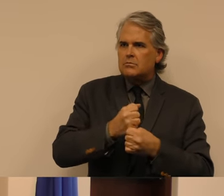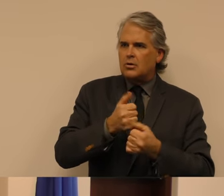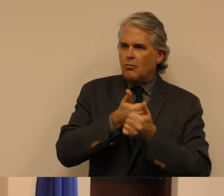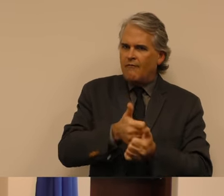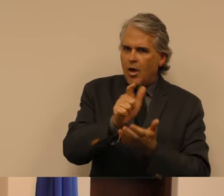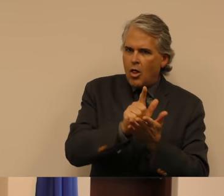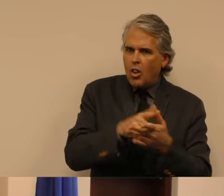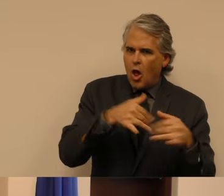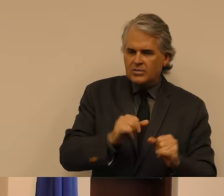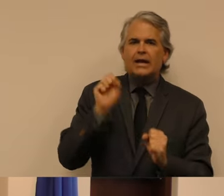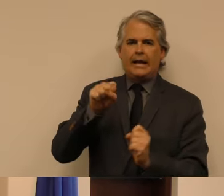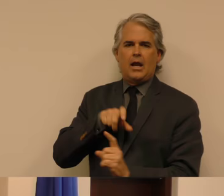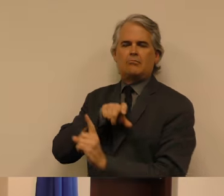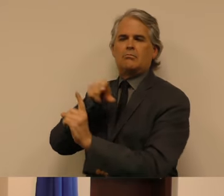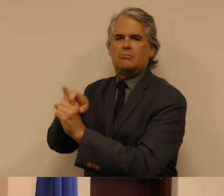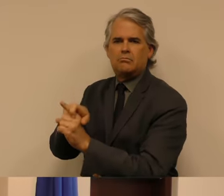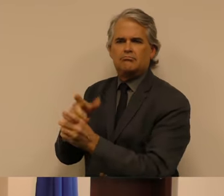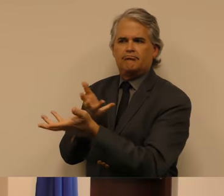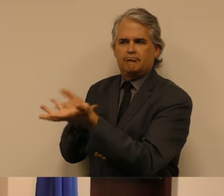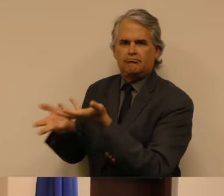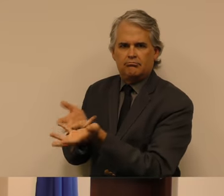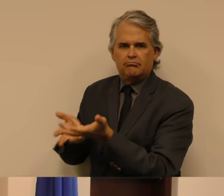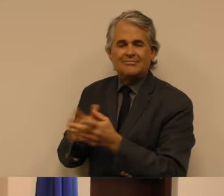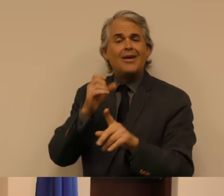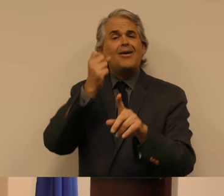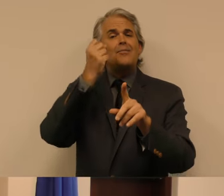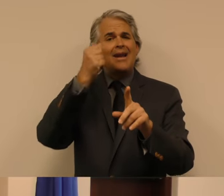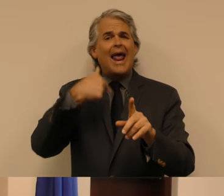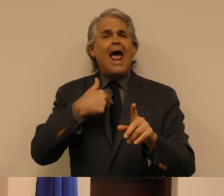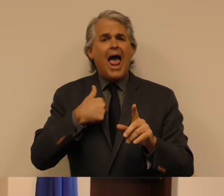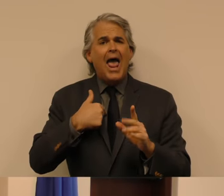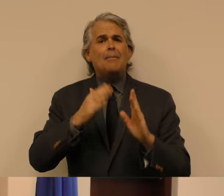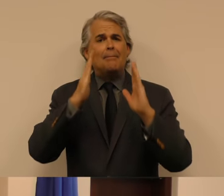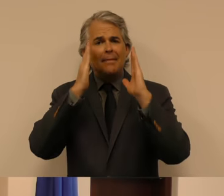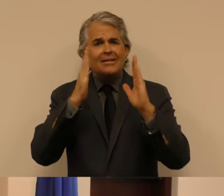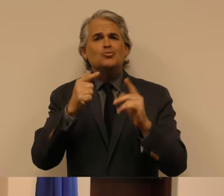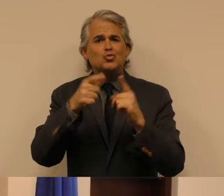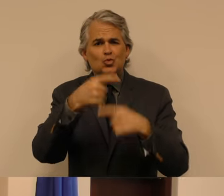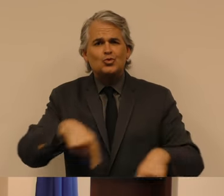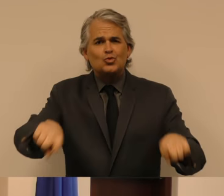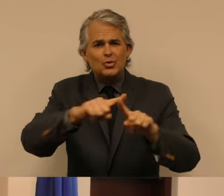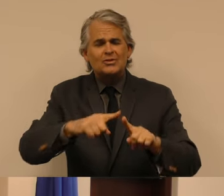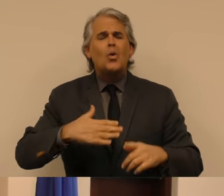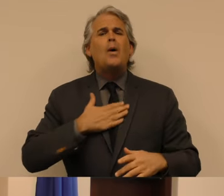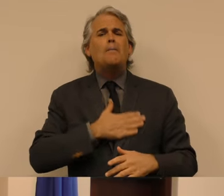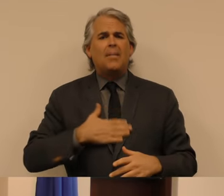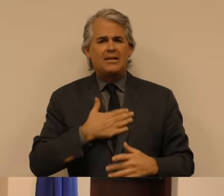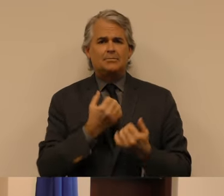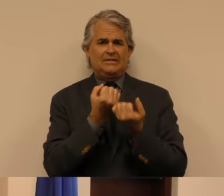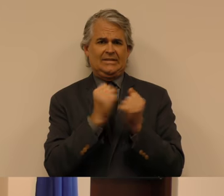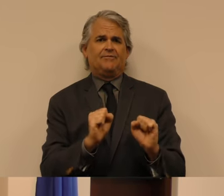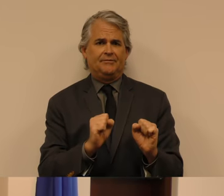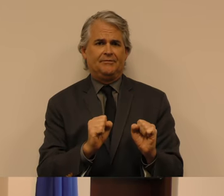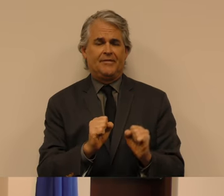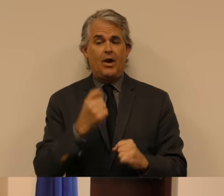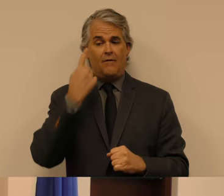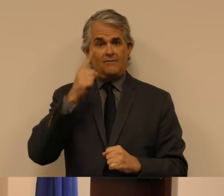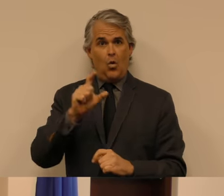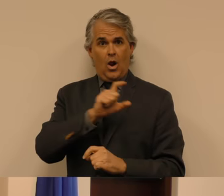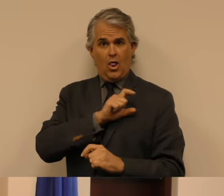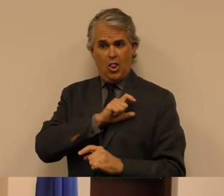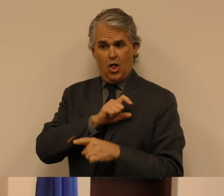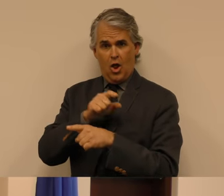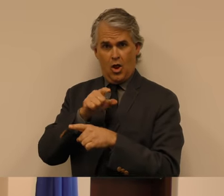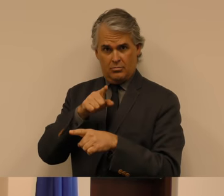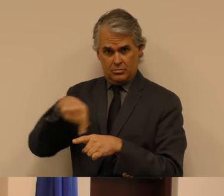and I'm listening. Please be safe out there. To our law enforcement officers, I ask that you be